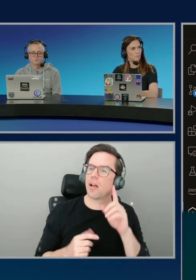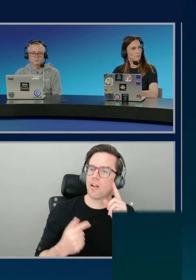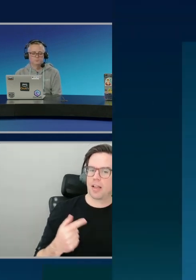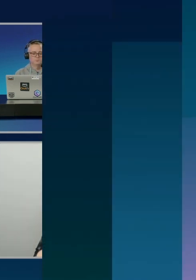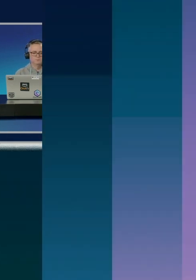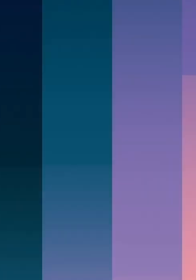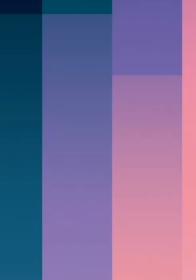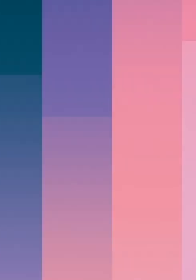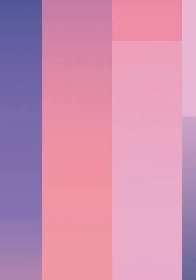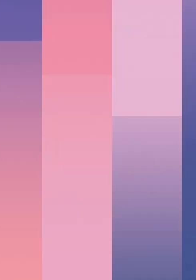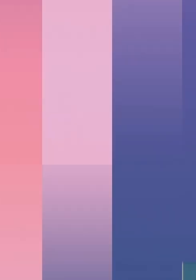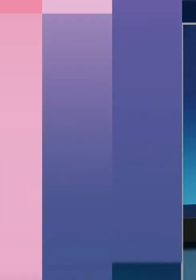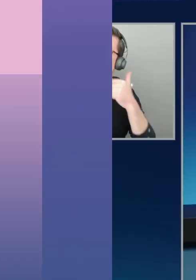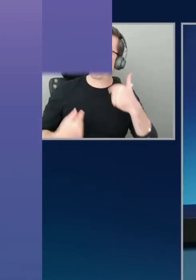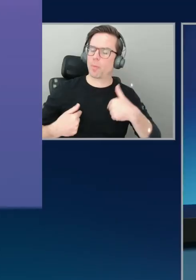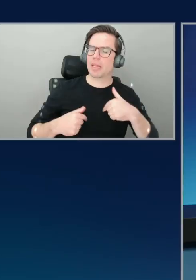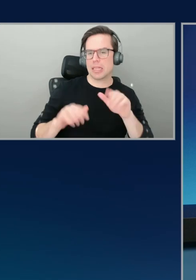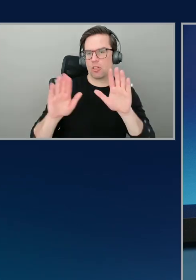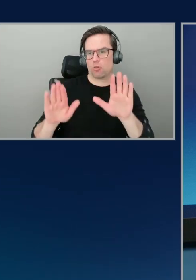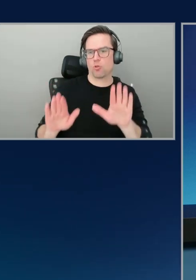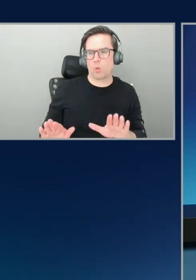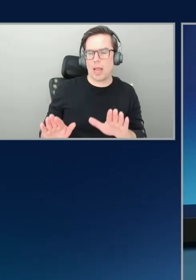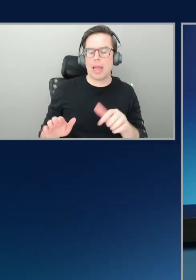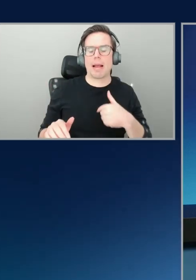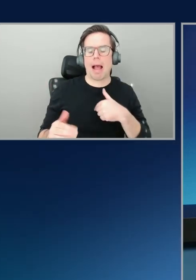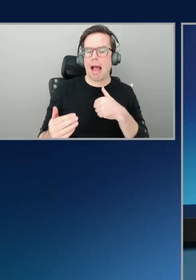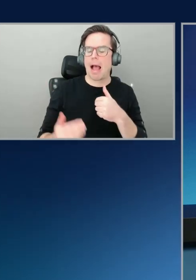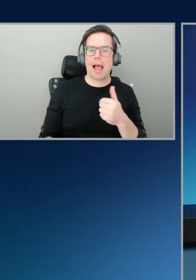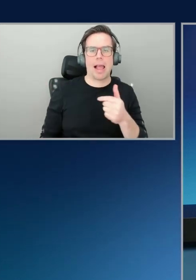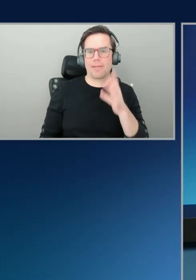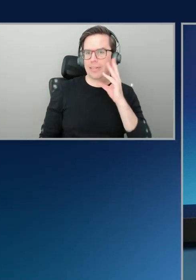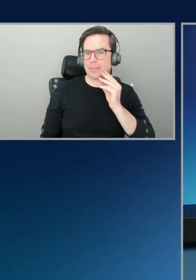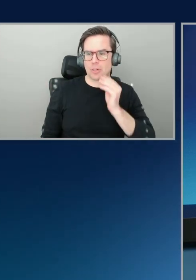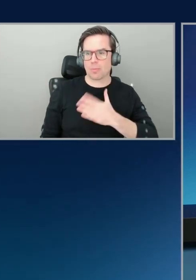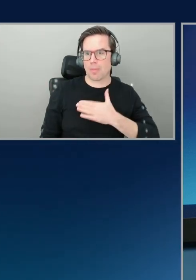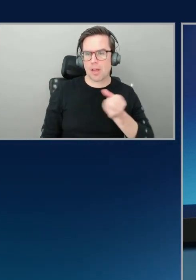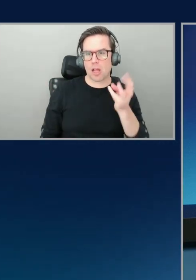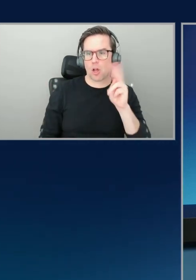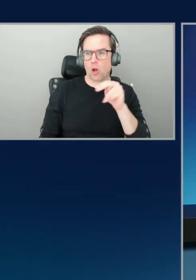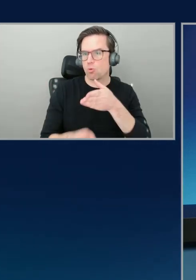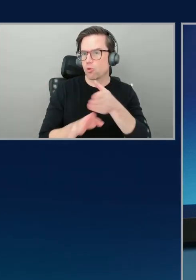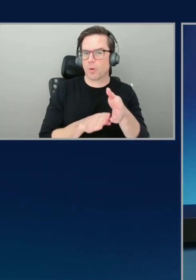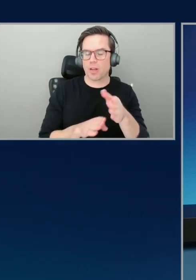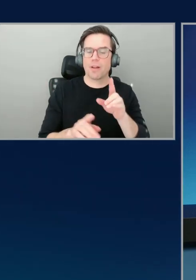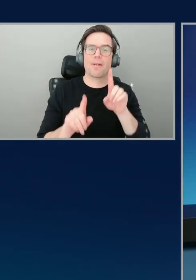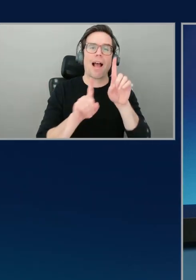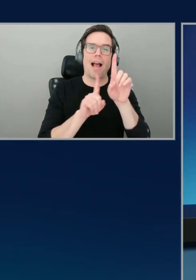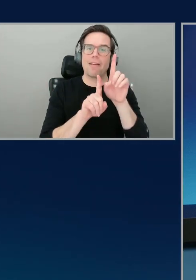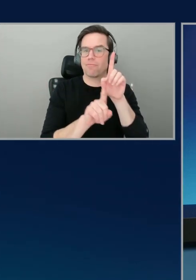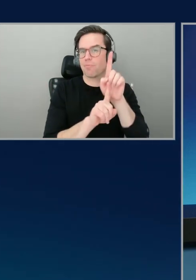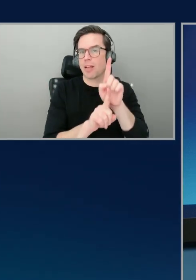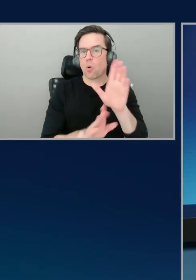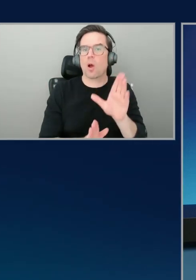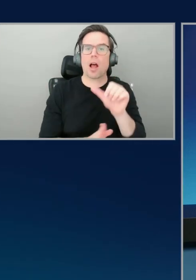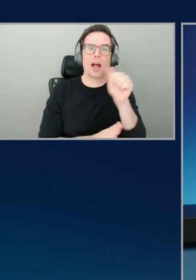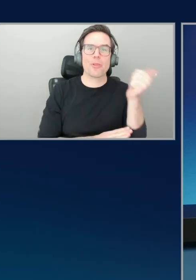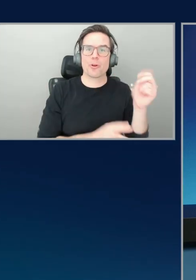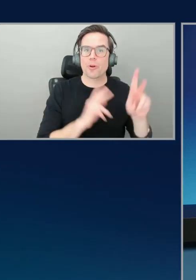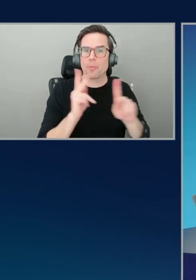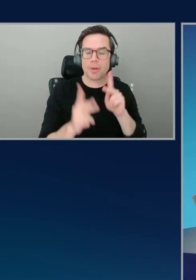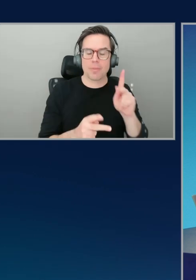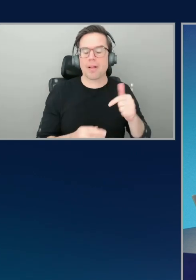you know, and I've faced this in my own career and, you know, as I've mentored others and things like that, as I've gotten more senior in my career,